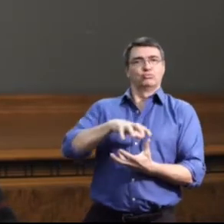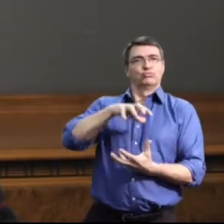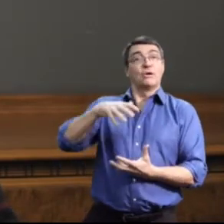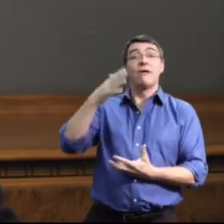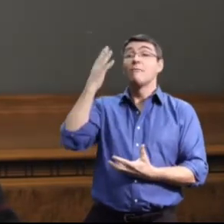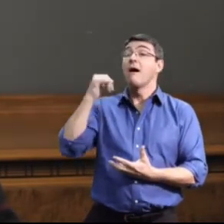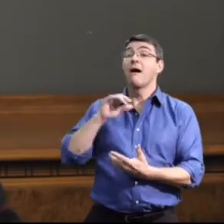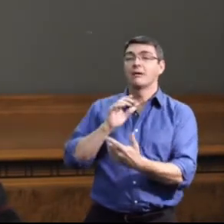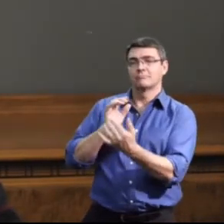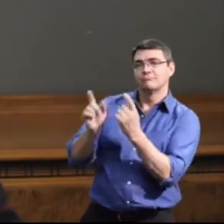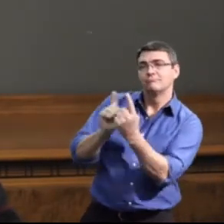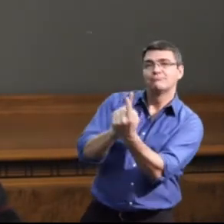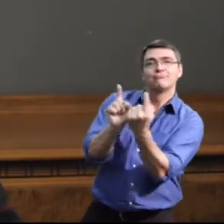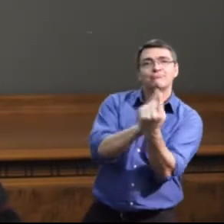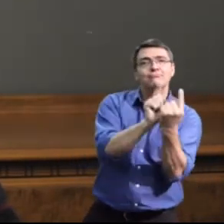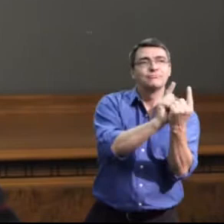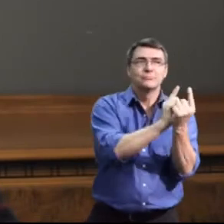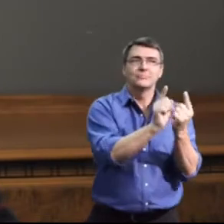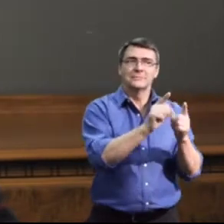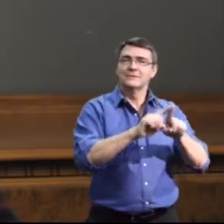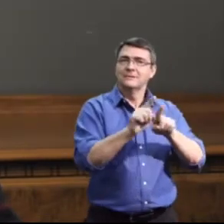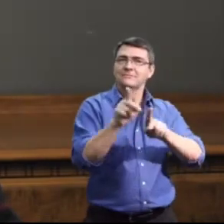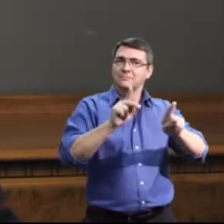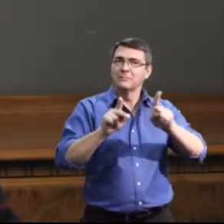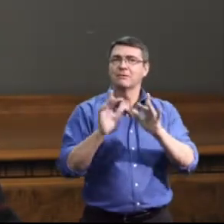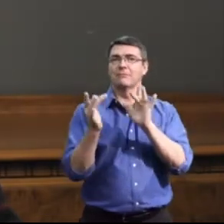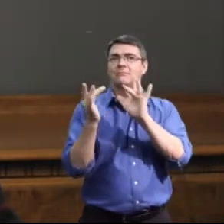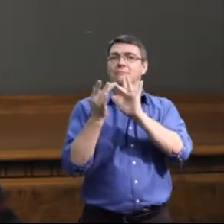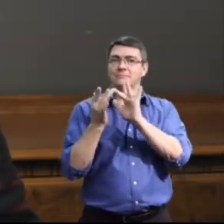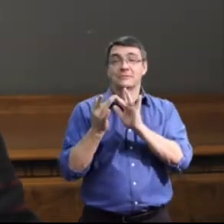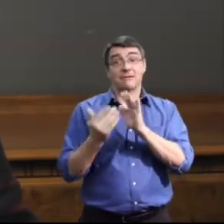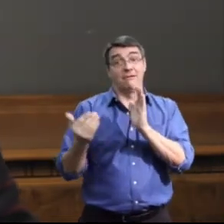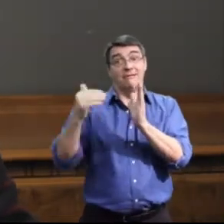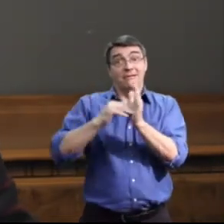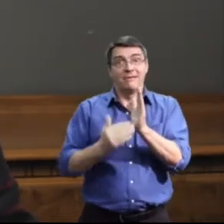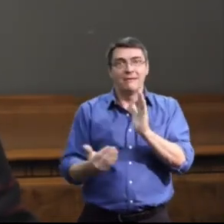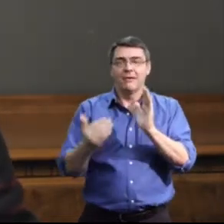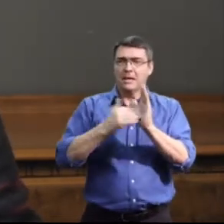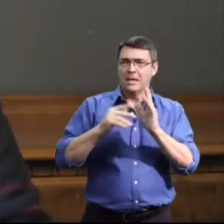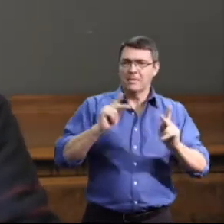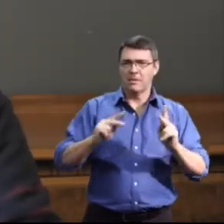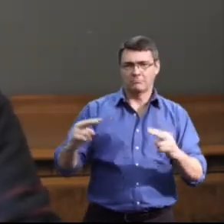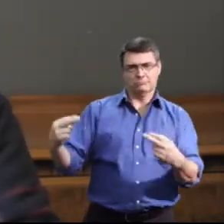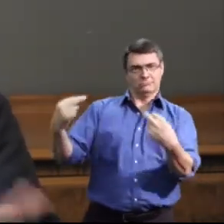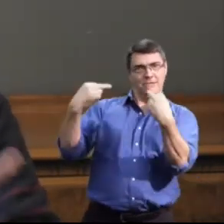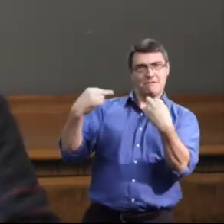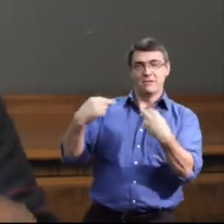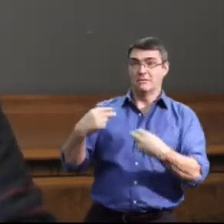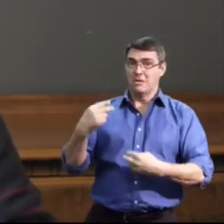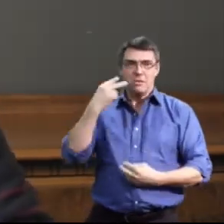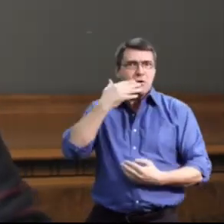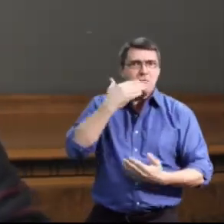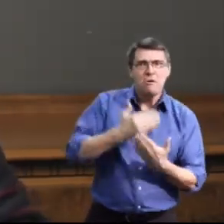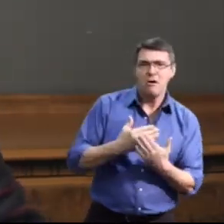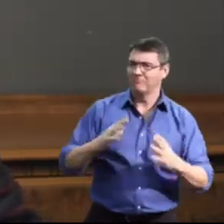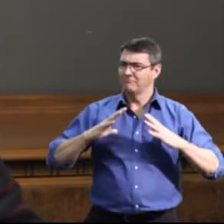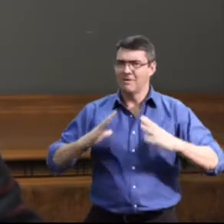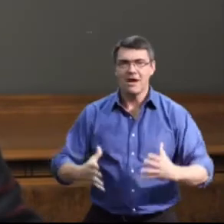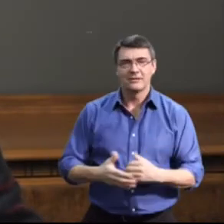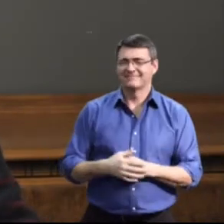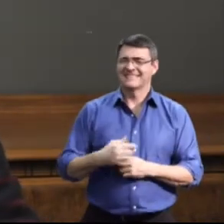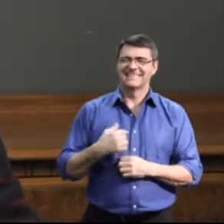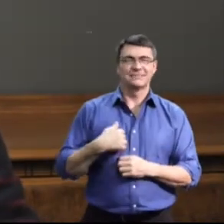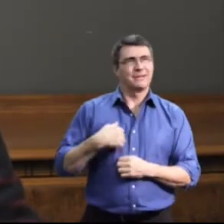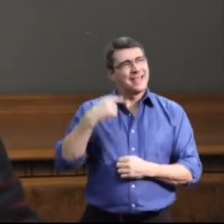because of those friends, because of those connections. Again and again, people say, well, you look good. You look